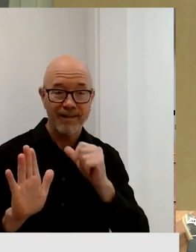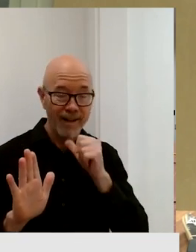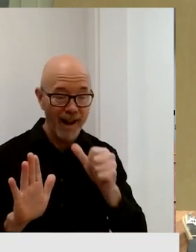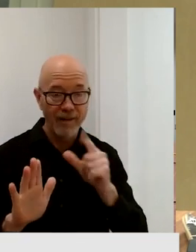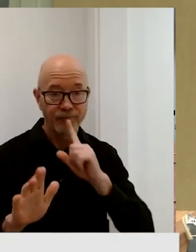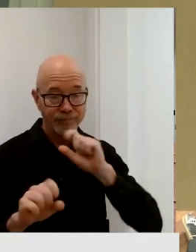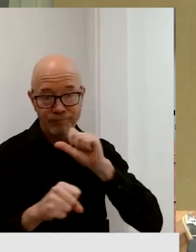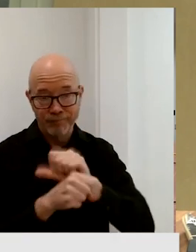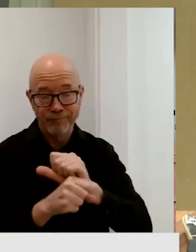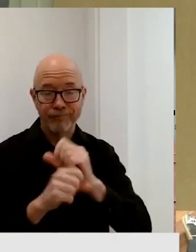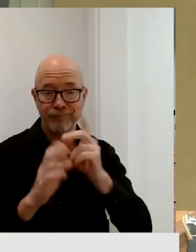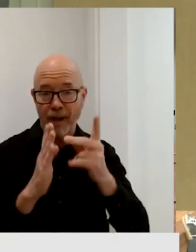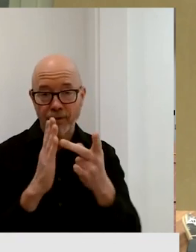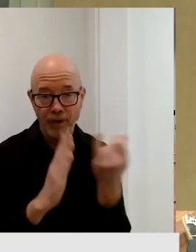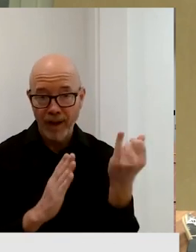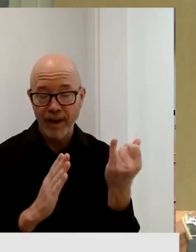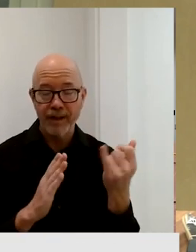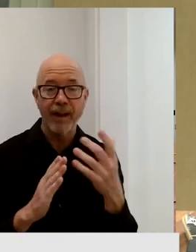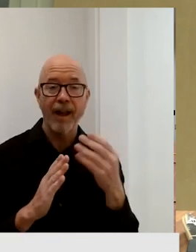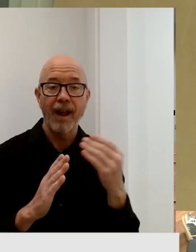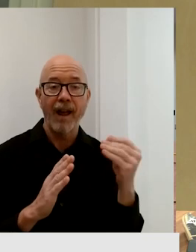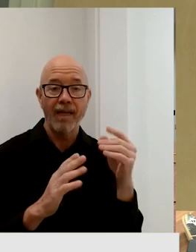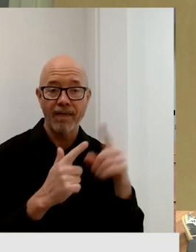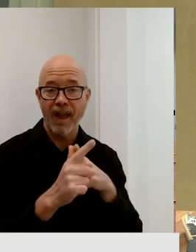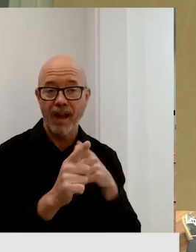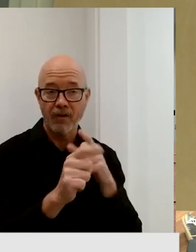The crude without delivering. To the delivery.